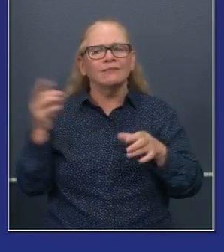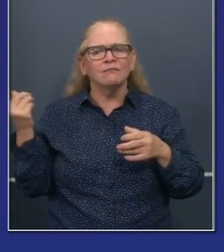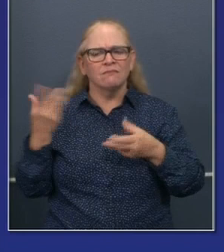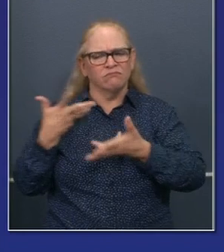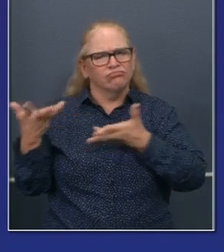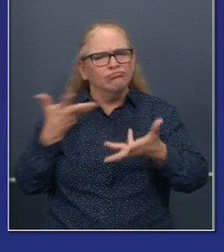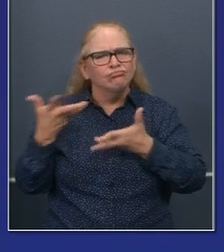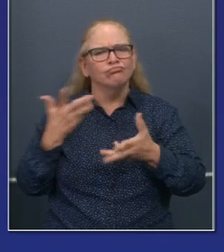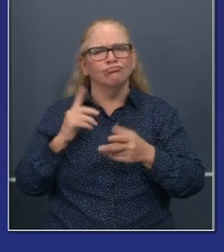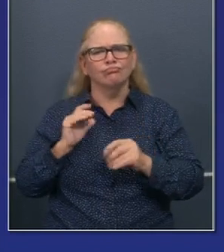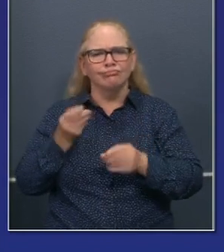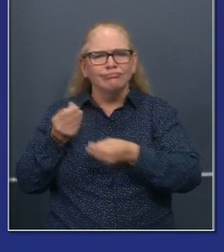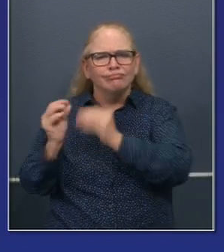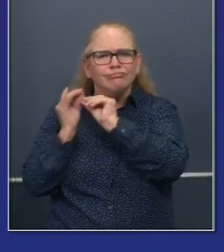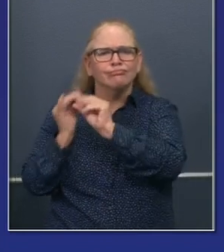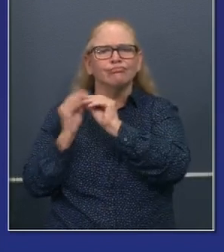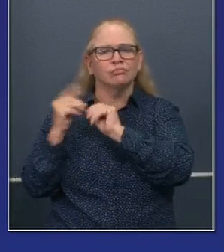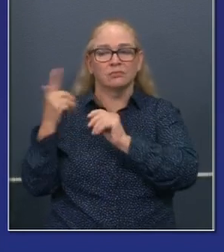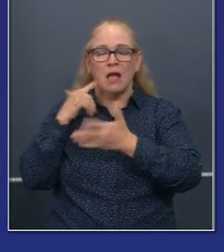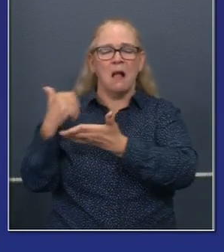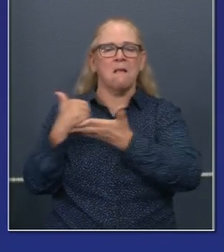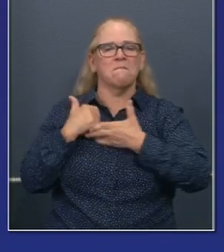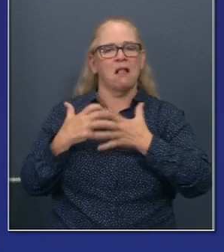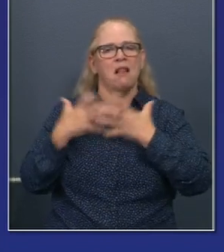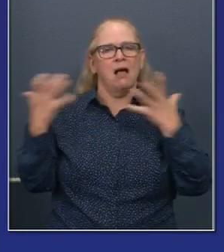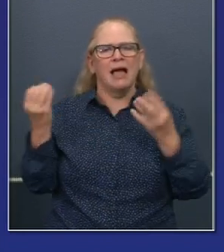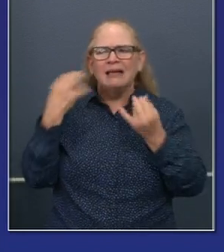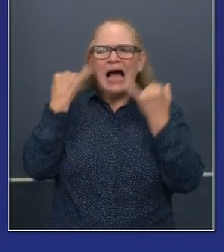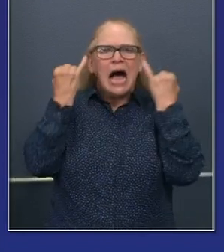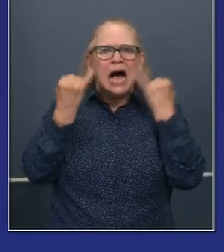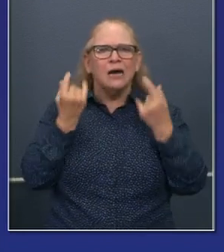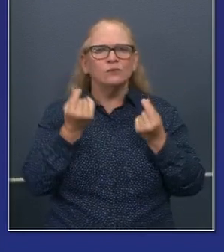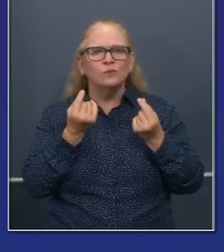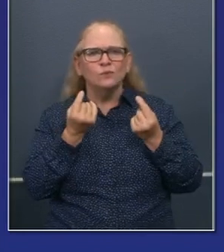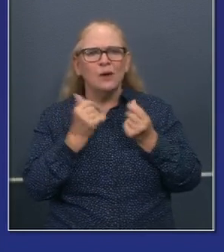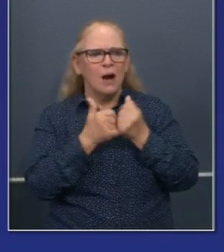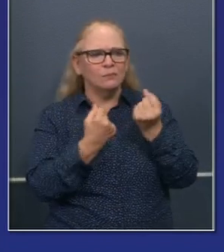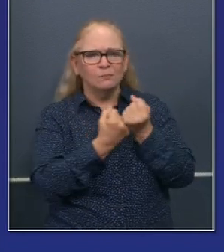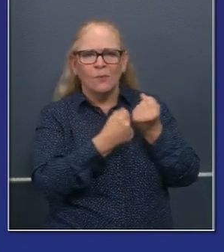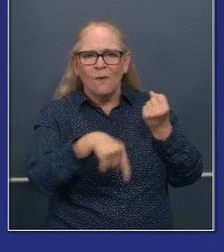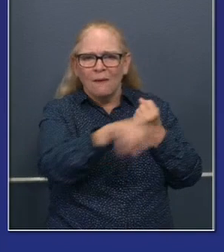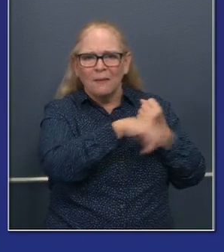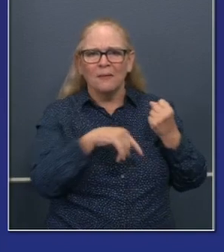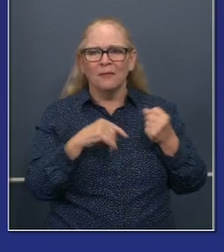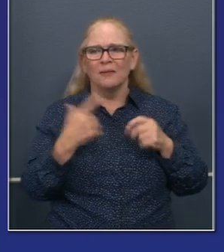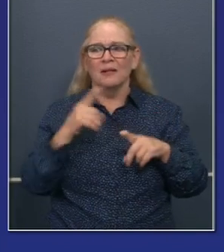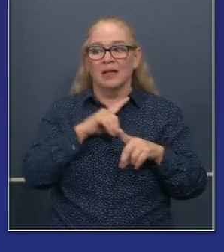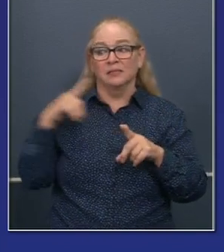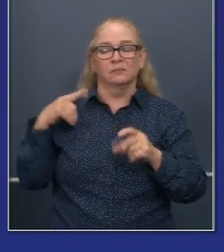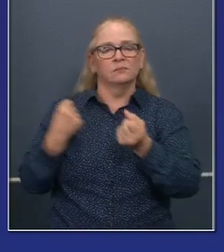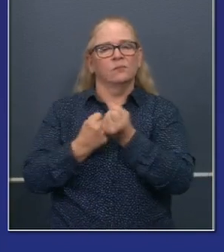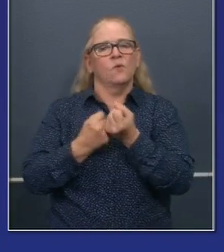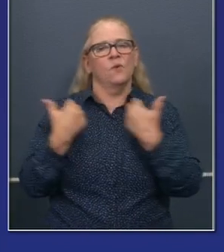the issue of elevating ideas, uh, and legislative supports to spur economic growth here in the state of California.